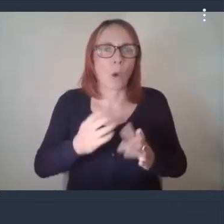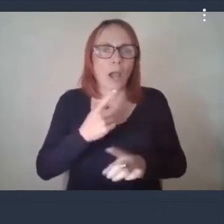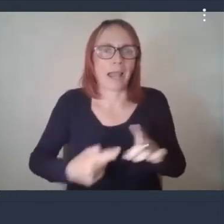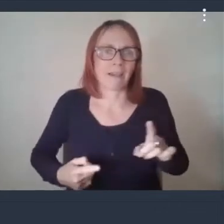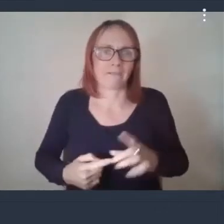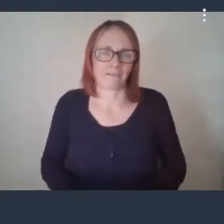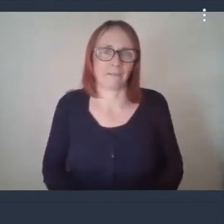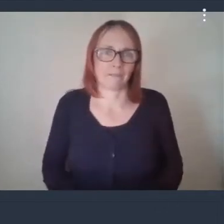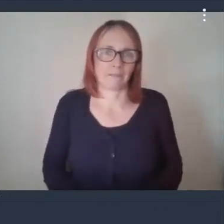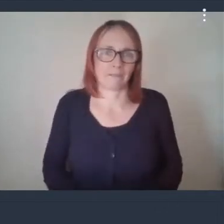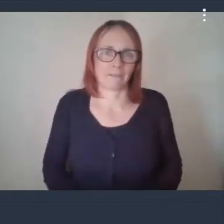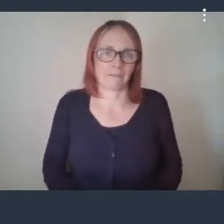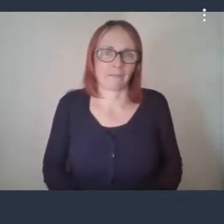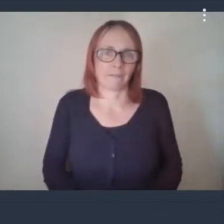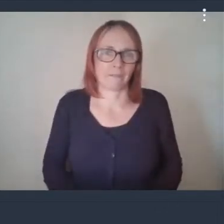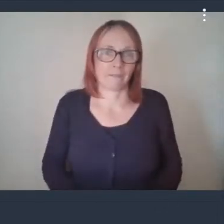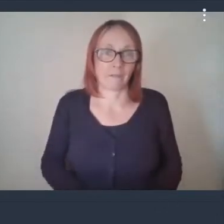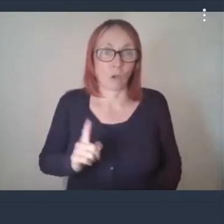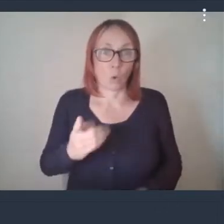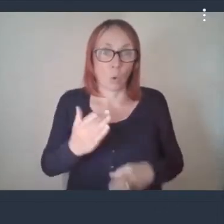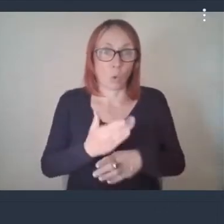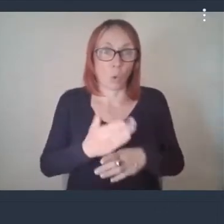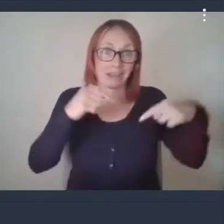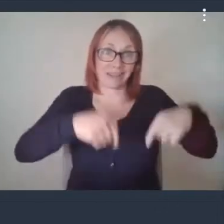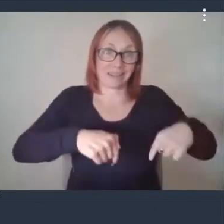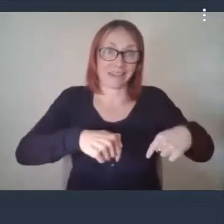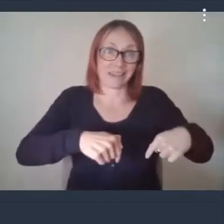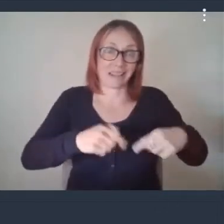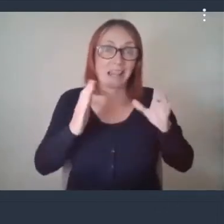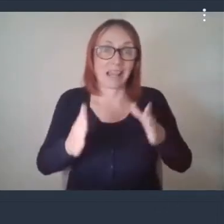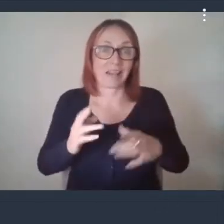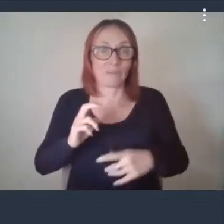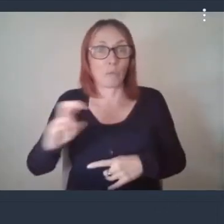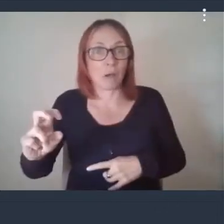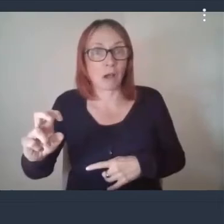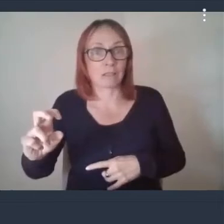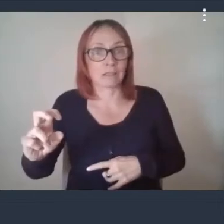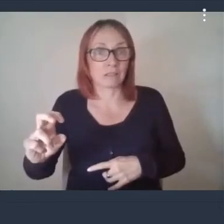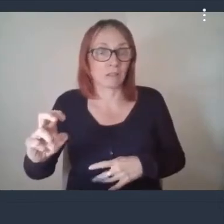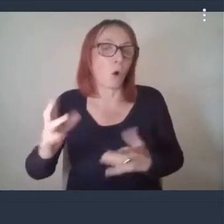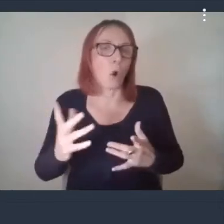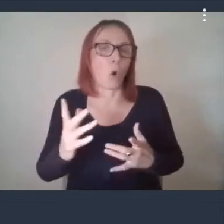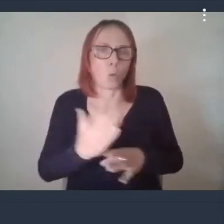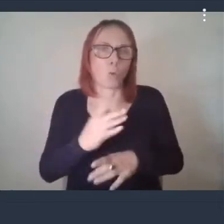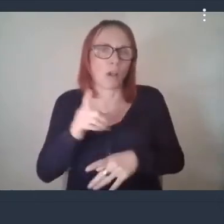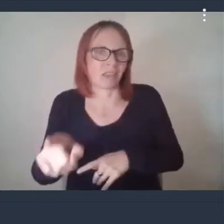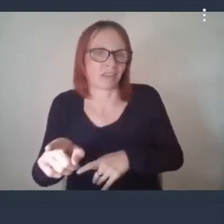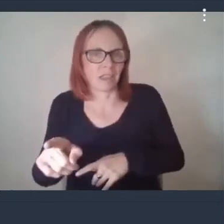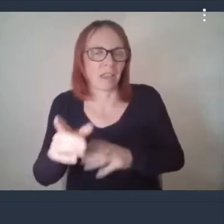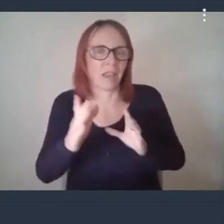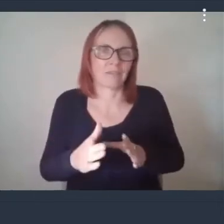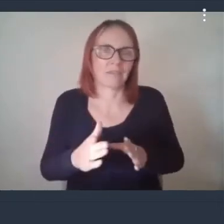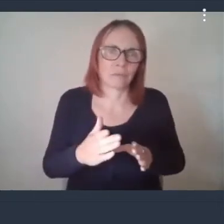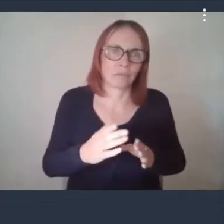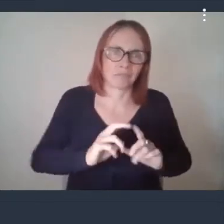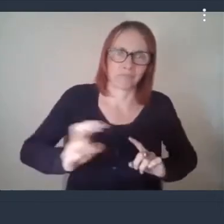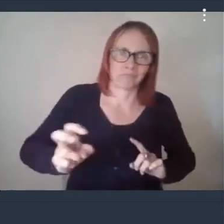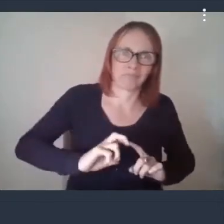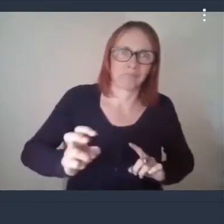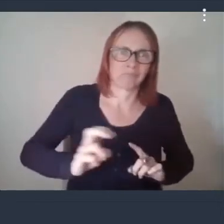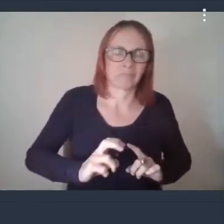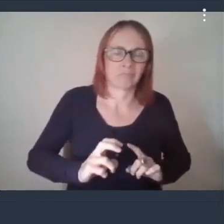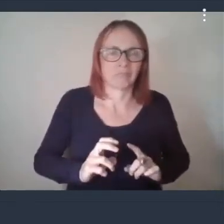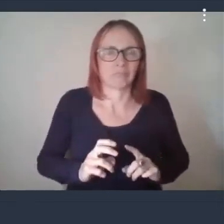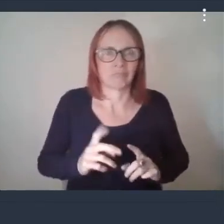working uh here and have to get that bus or vice versa i see it was somebody from this area who got a job in the maui fish